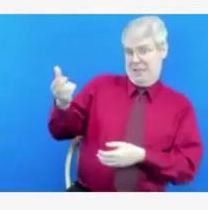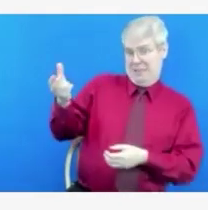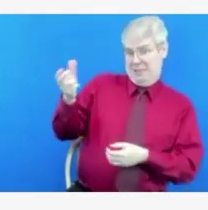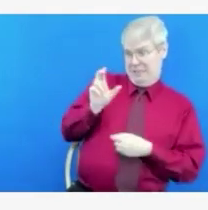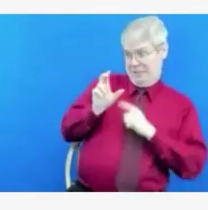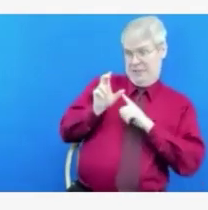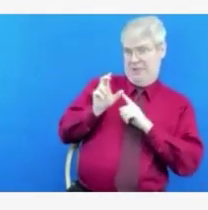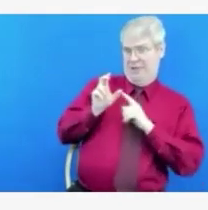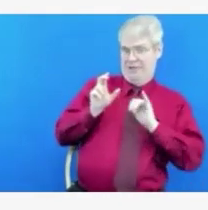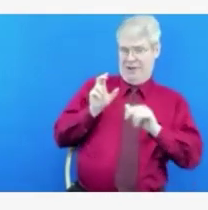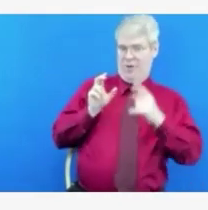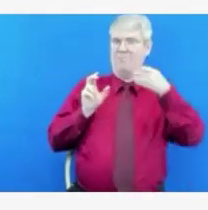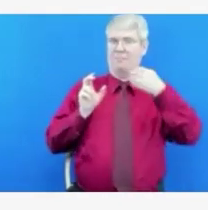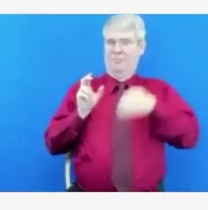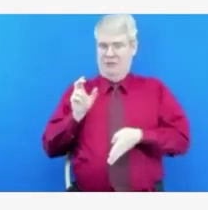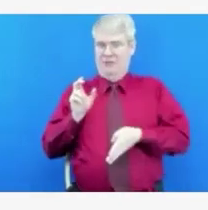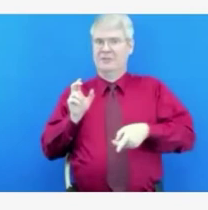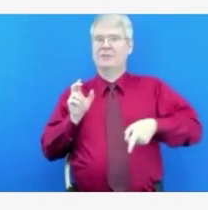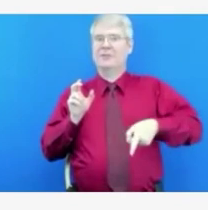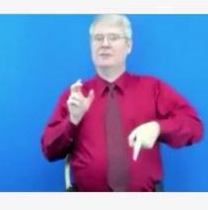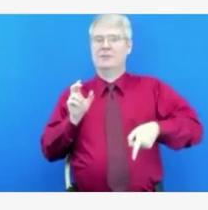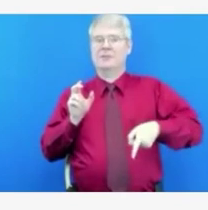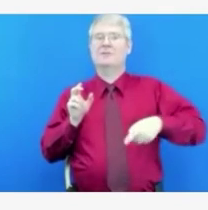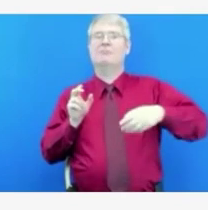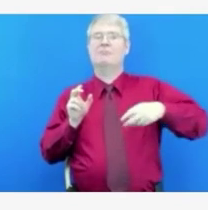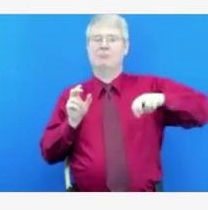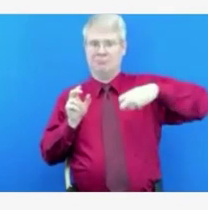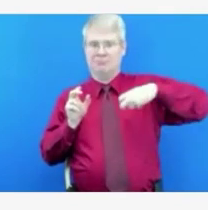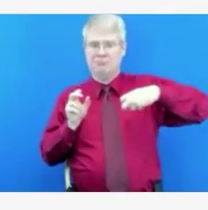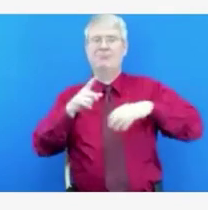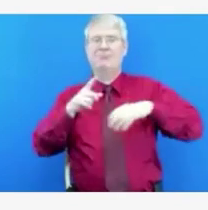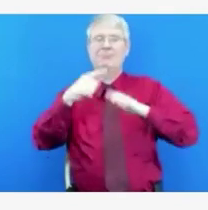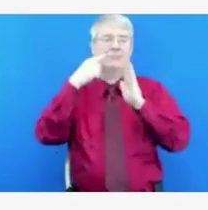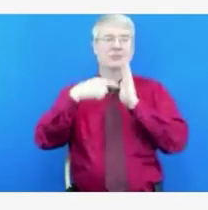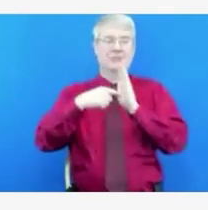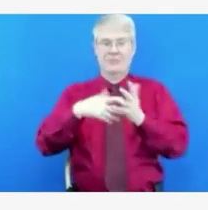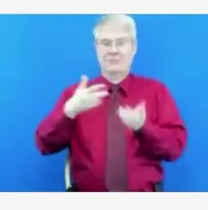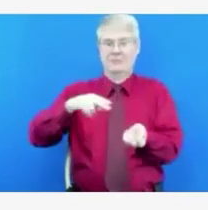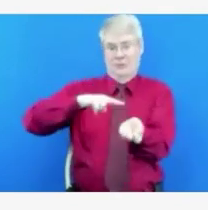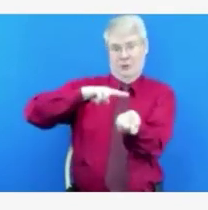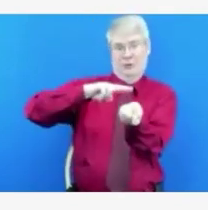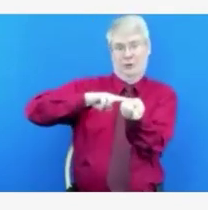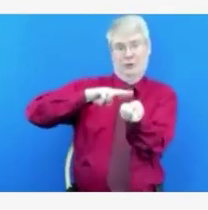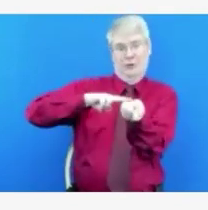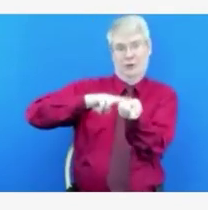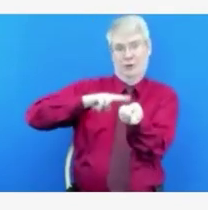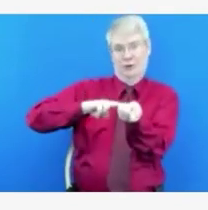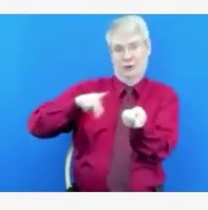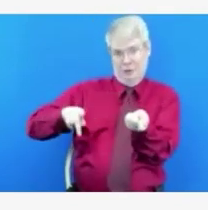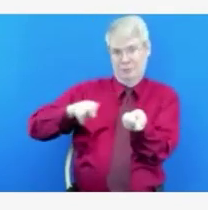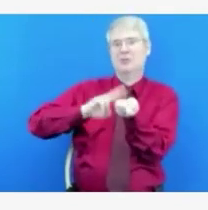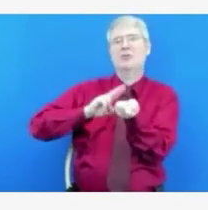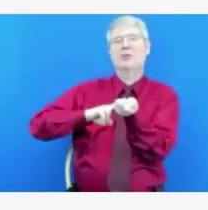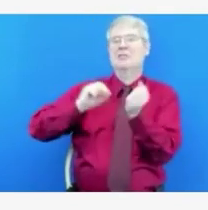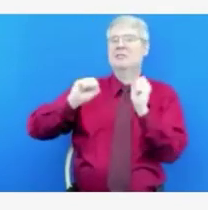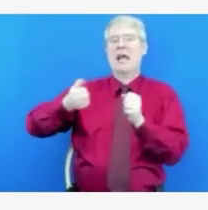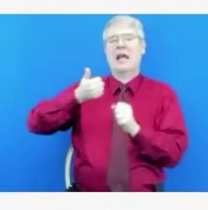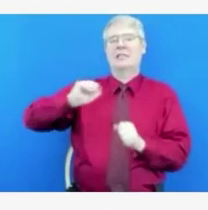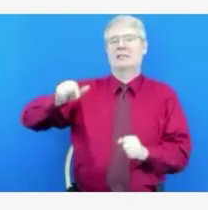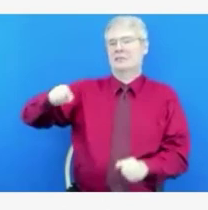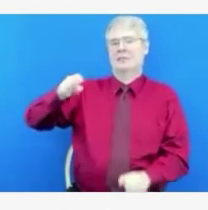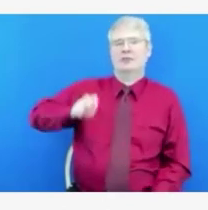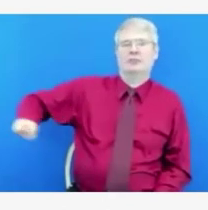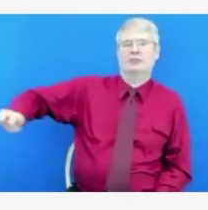caregivers can go anywhere they want to get jobs and the salaries and the subsidies that are being paid are just out of